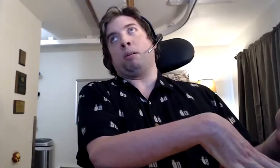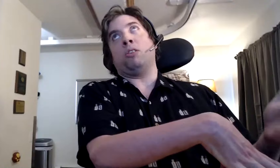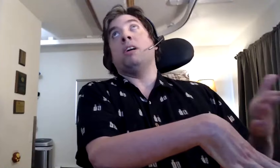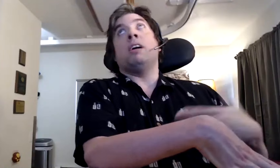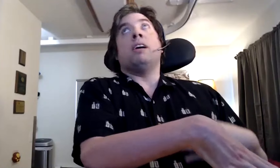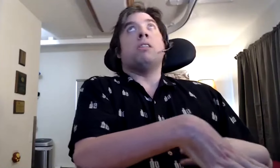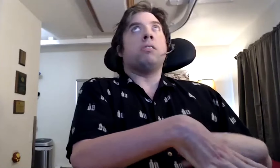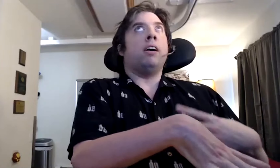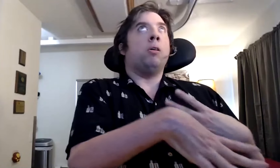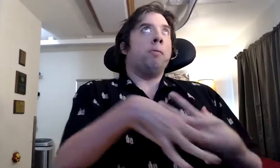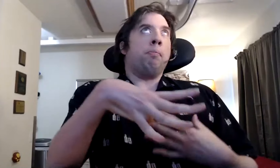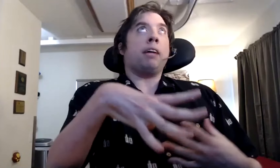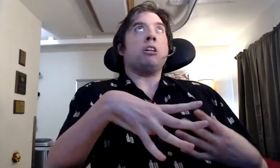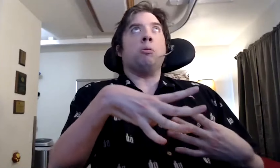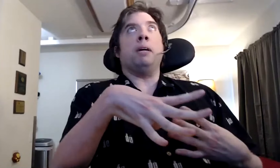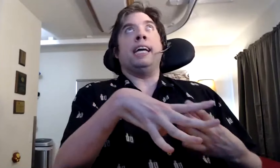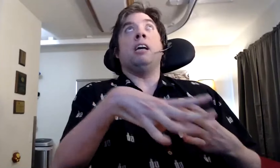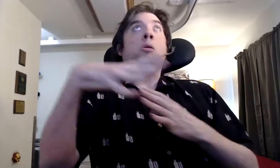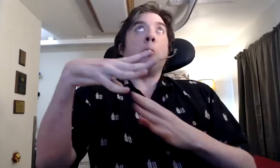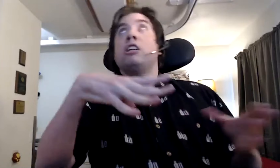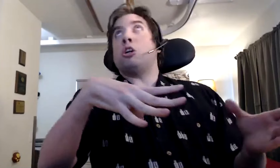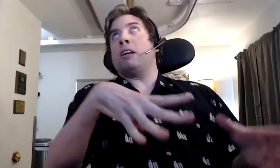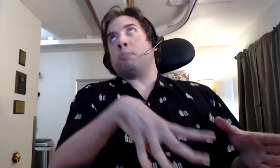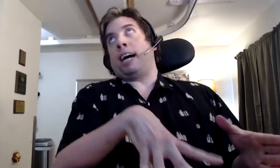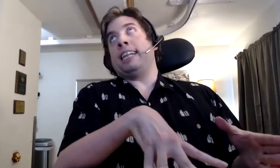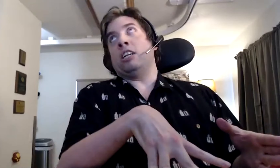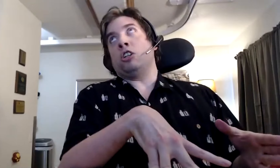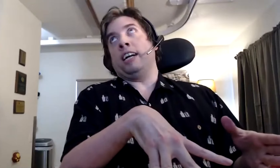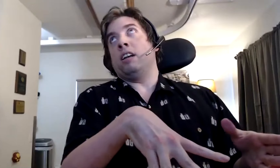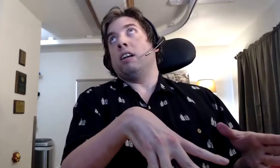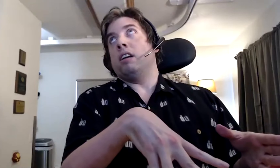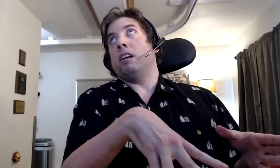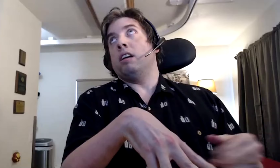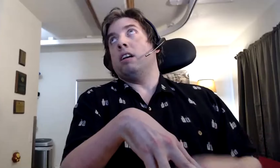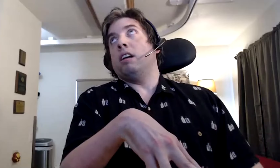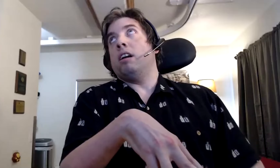seems kind of personal. So my question would be, what is your reason behind that, Shane?